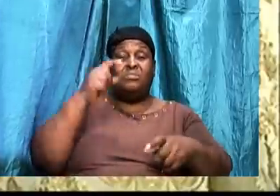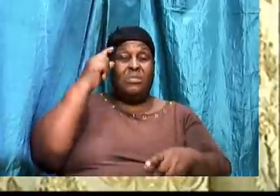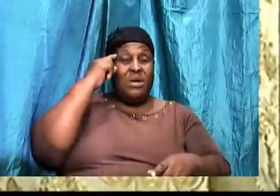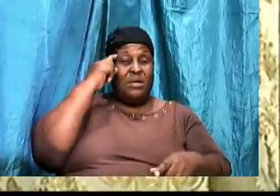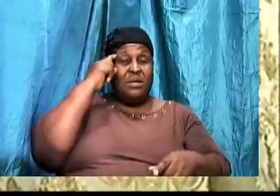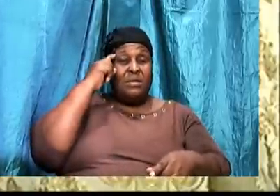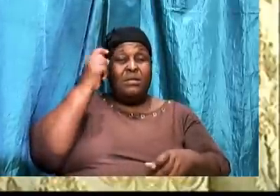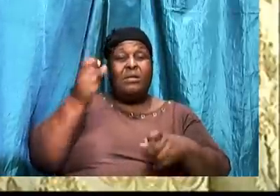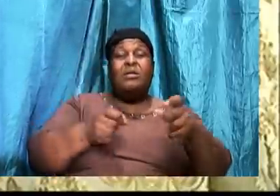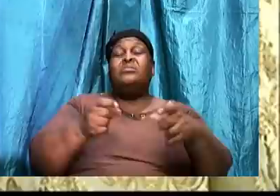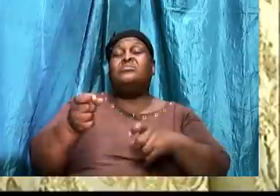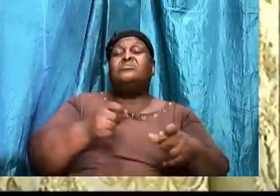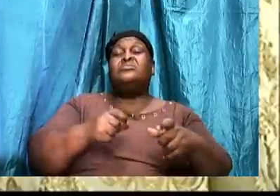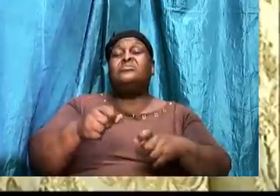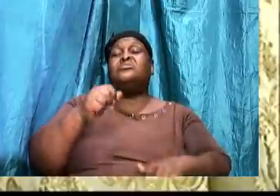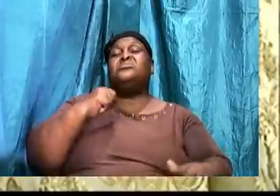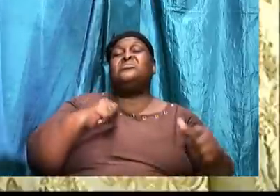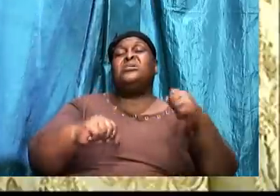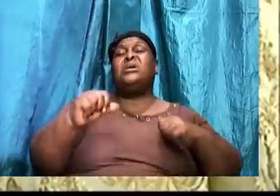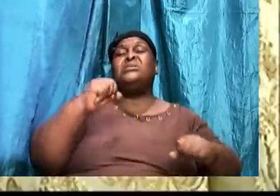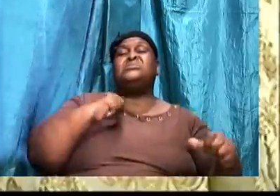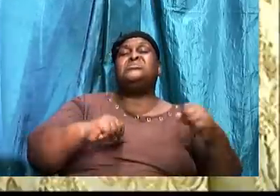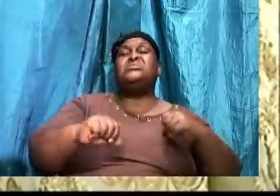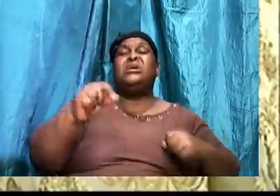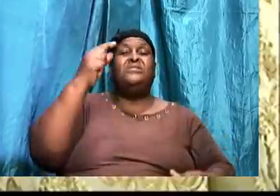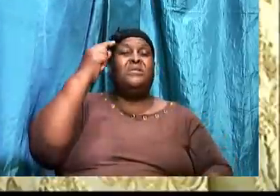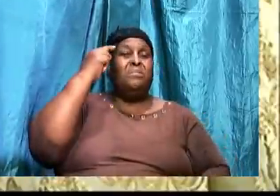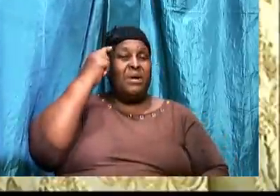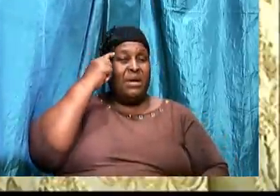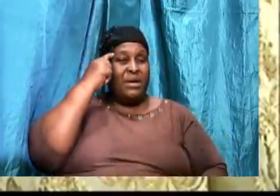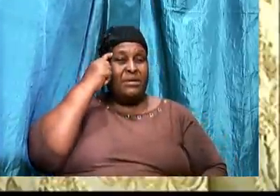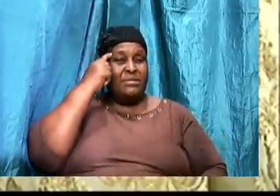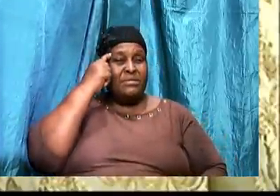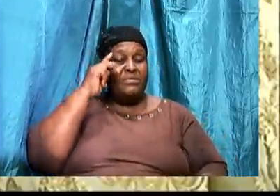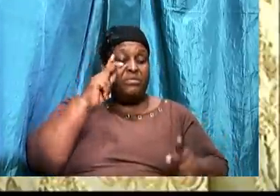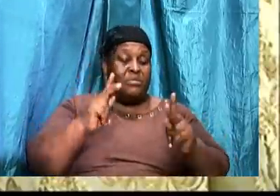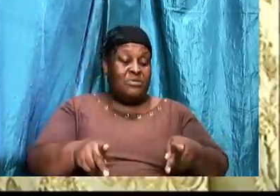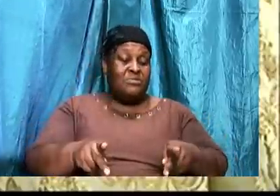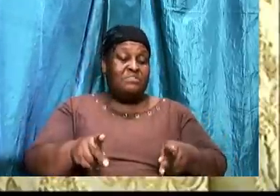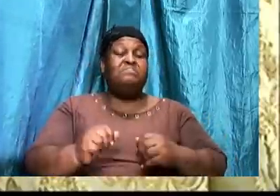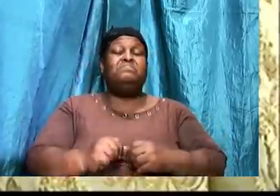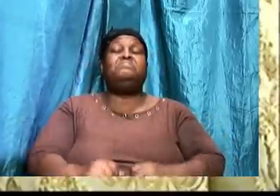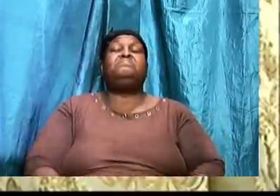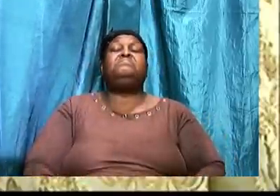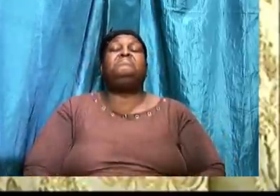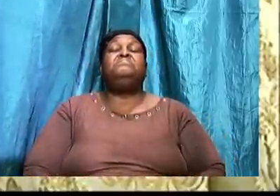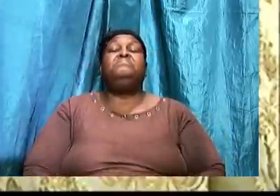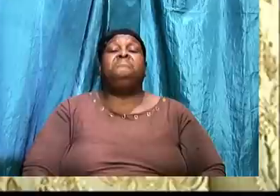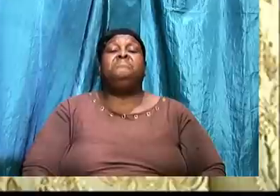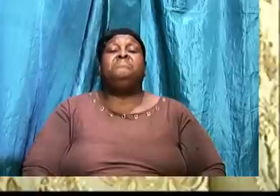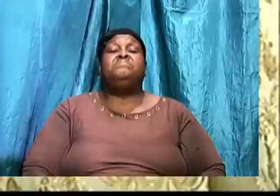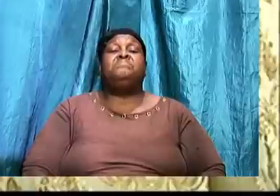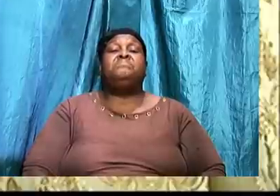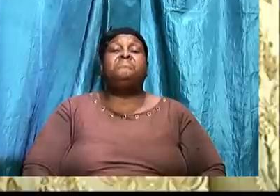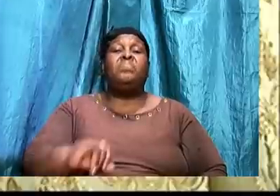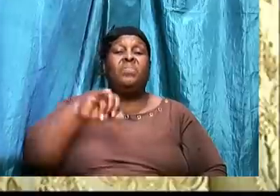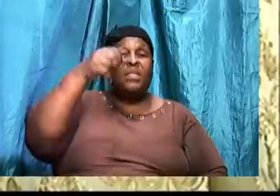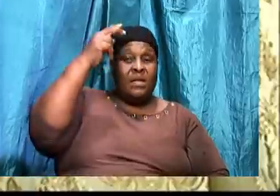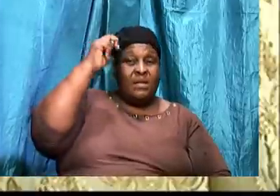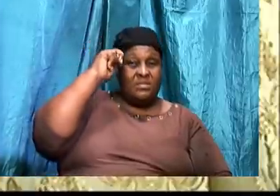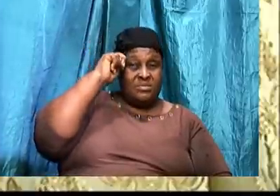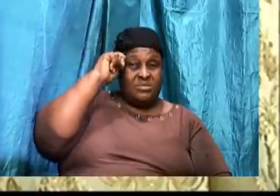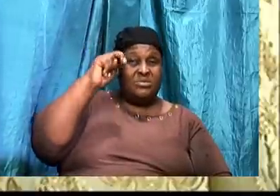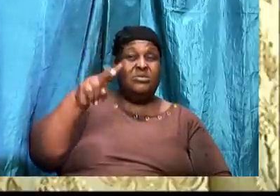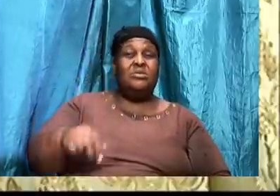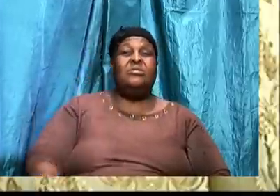We look at St. John 8, 40 to 47, and we look at what took place at that